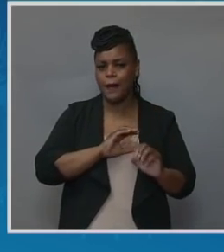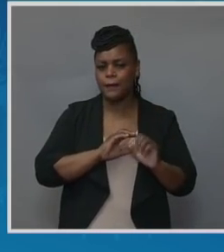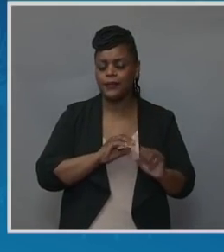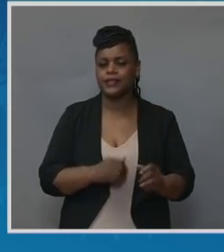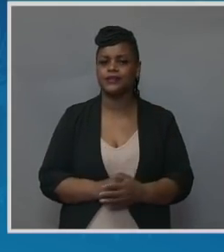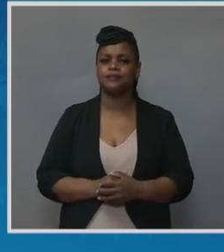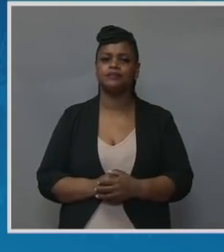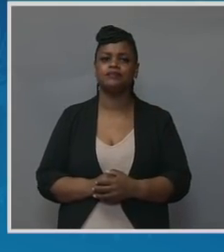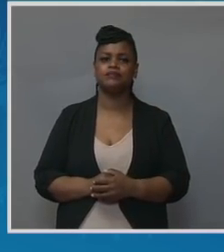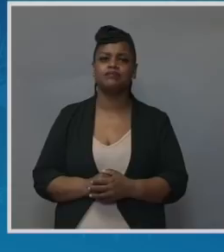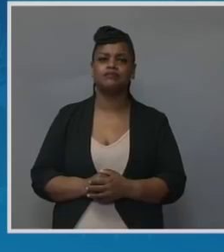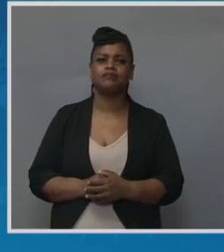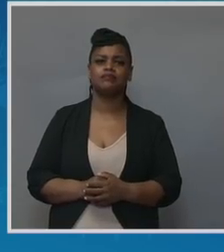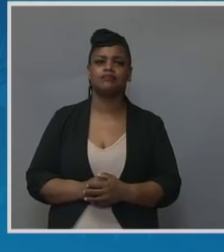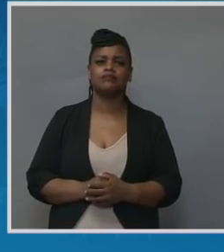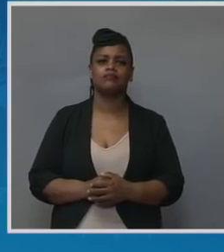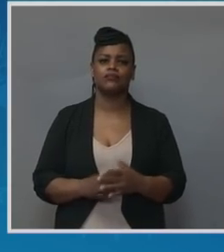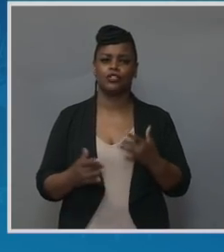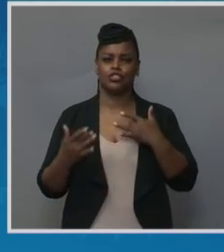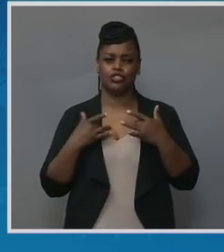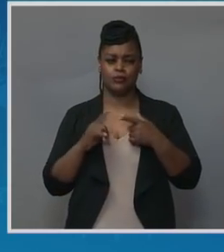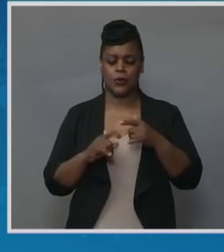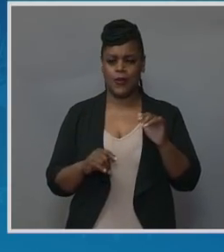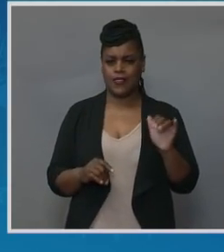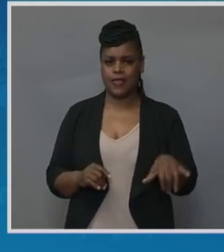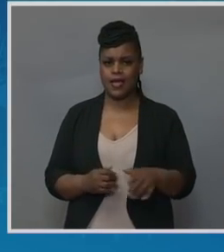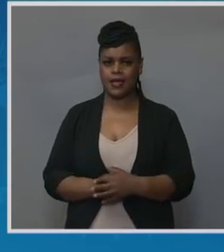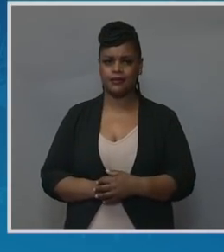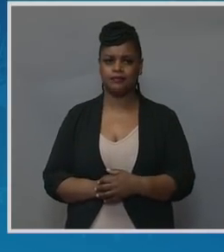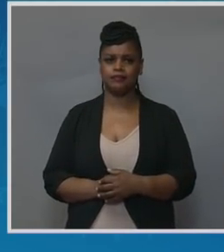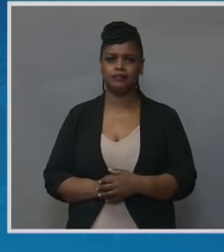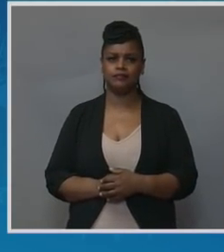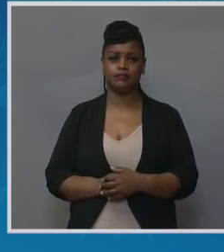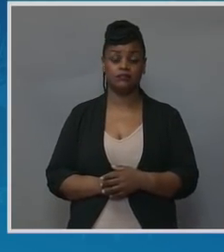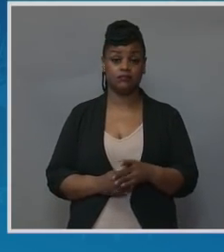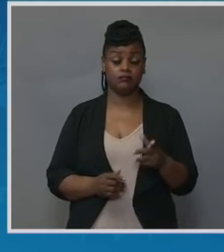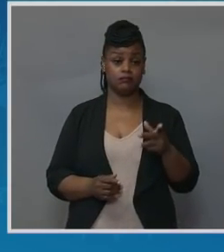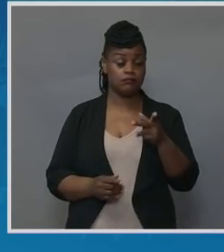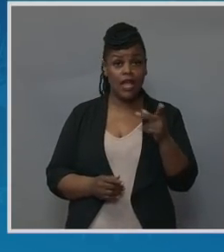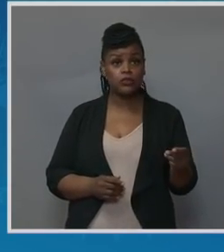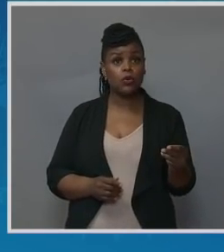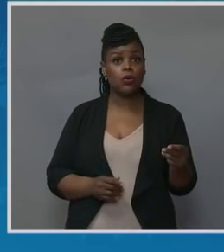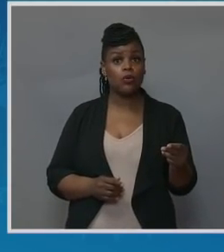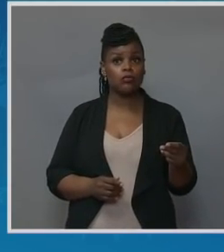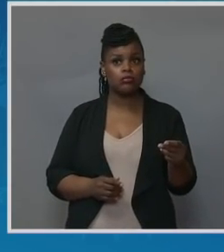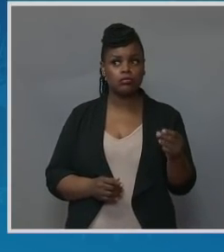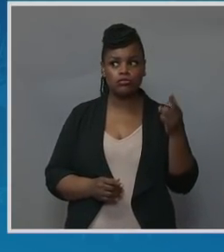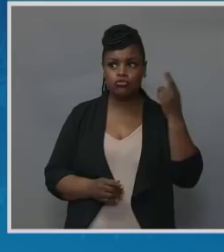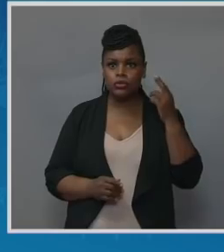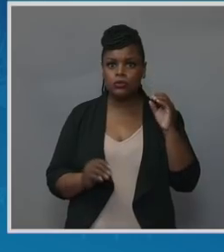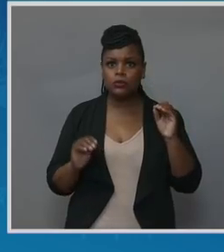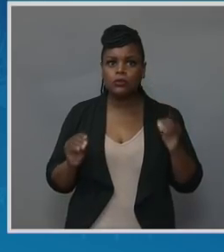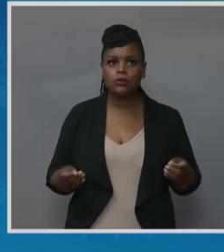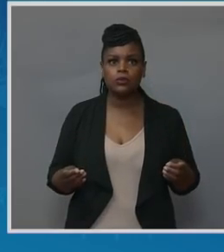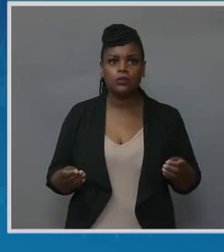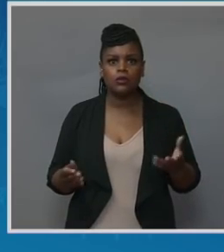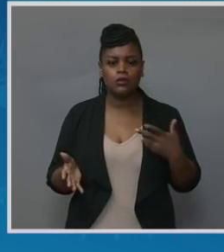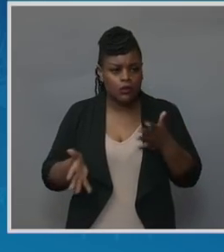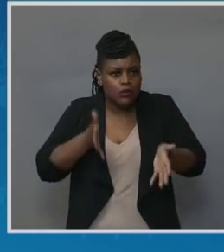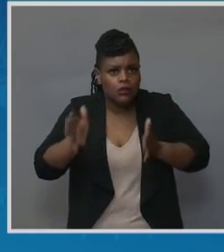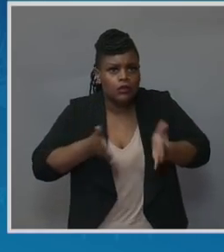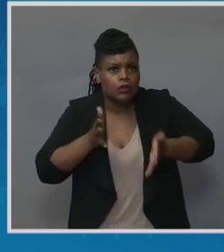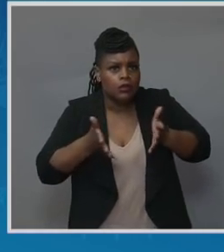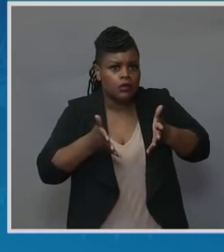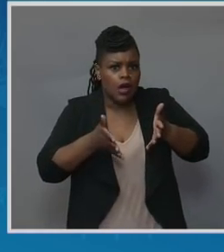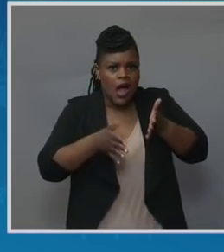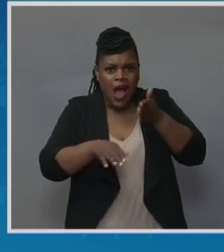In January 2020, she passed out and mentioned it to her doctors. It happened again the day after the C-section. I was